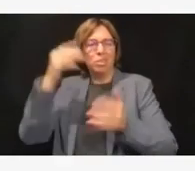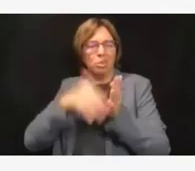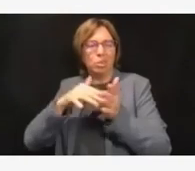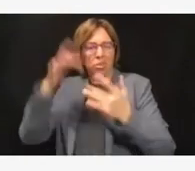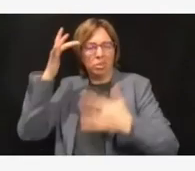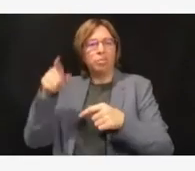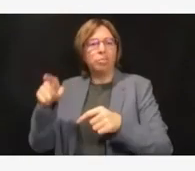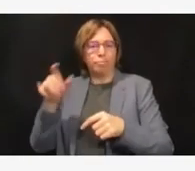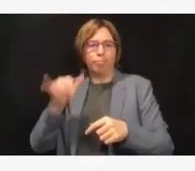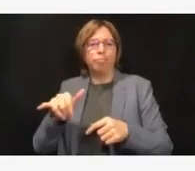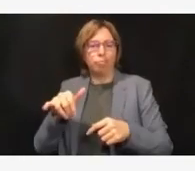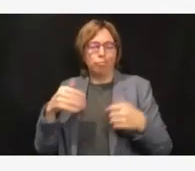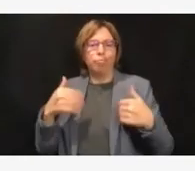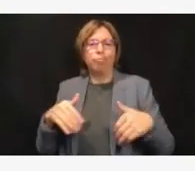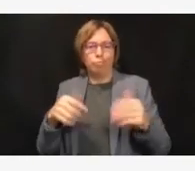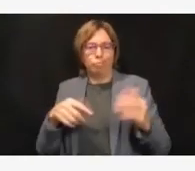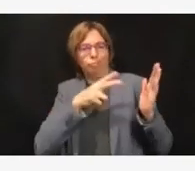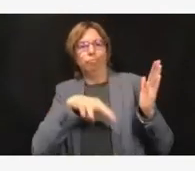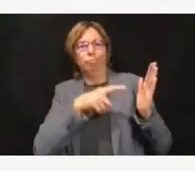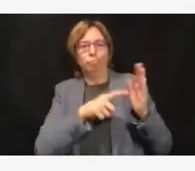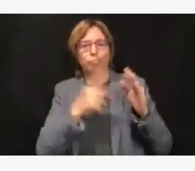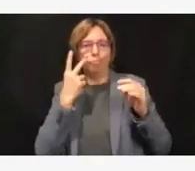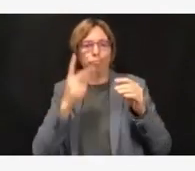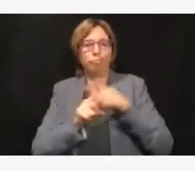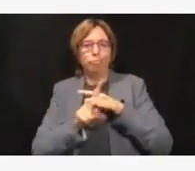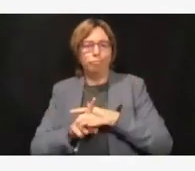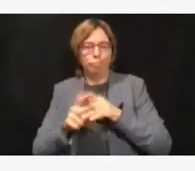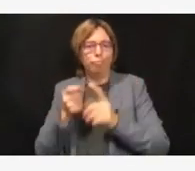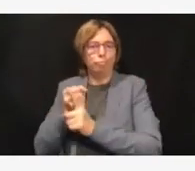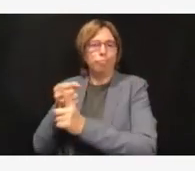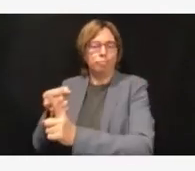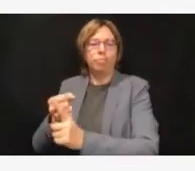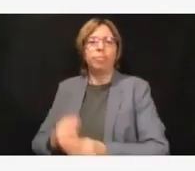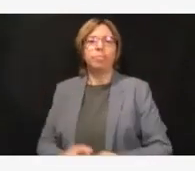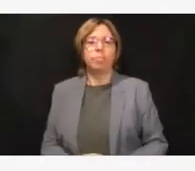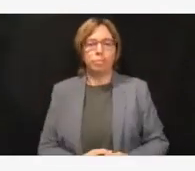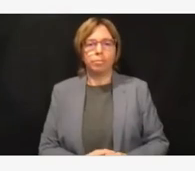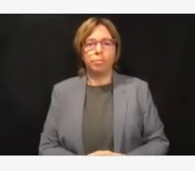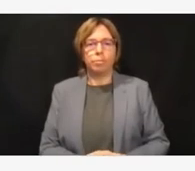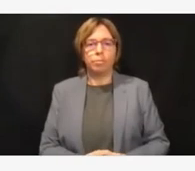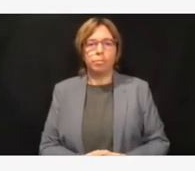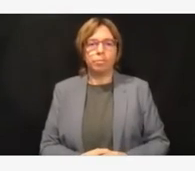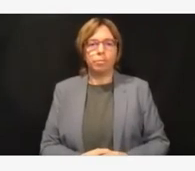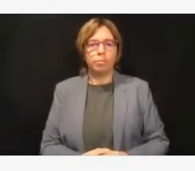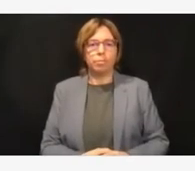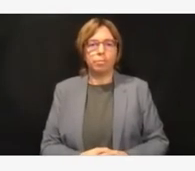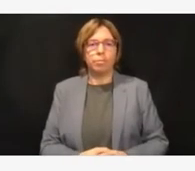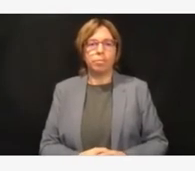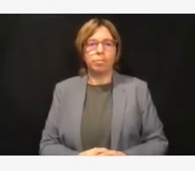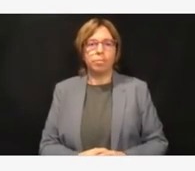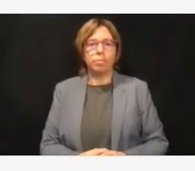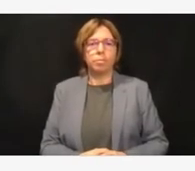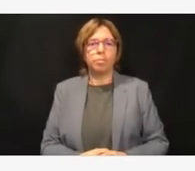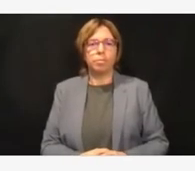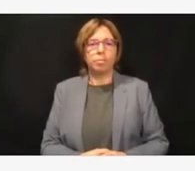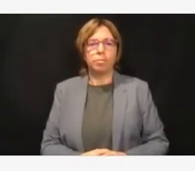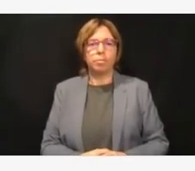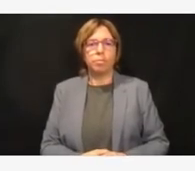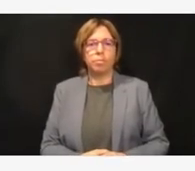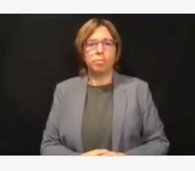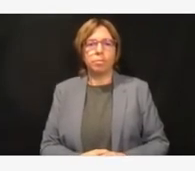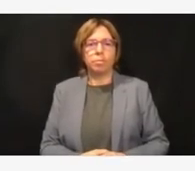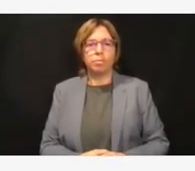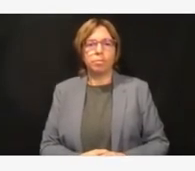Some of that may also be related to unmet surgical demands. We